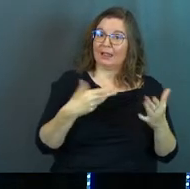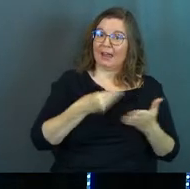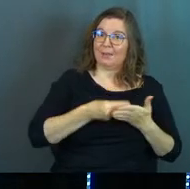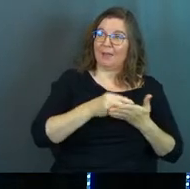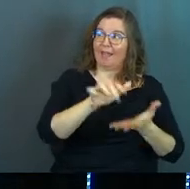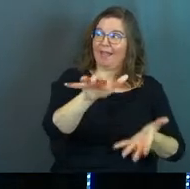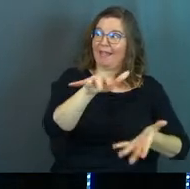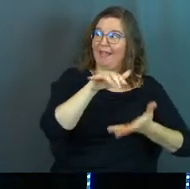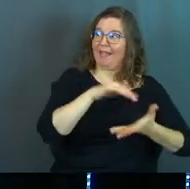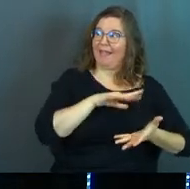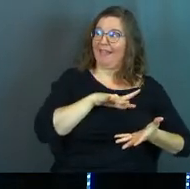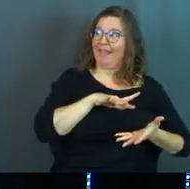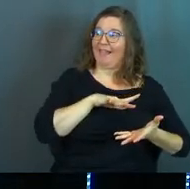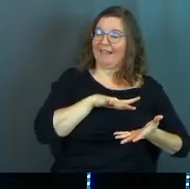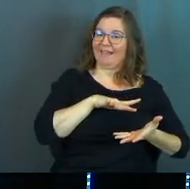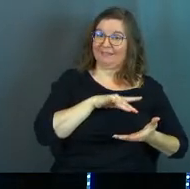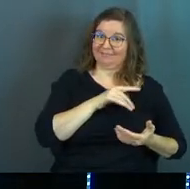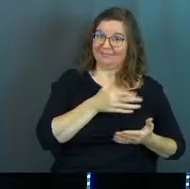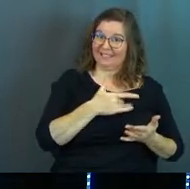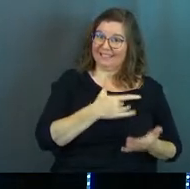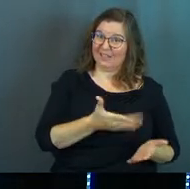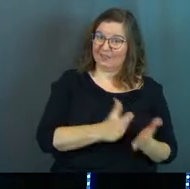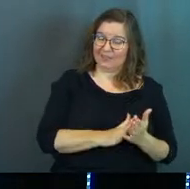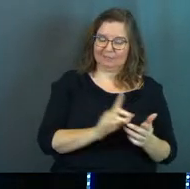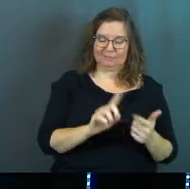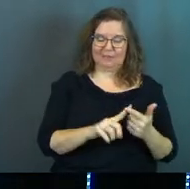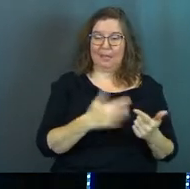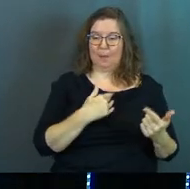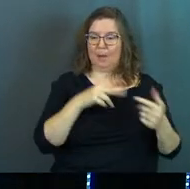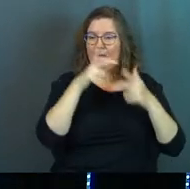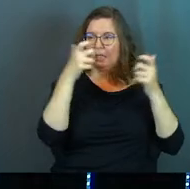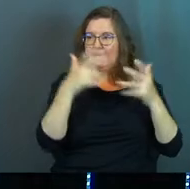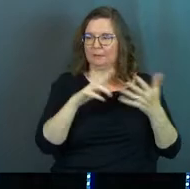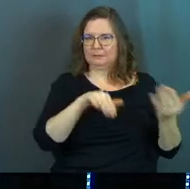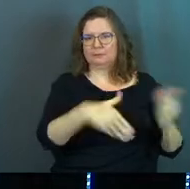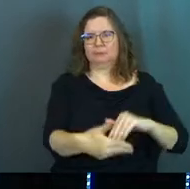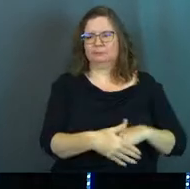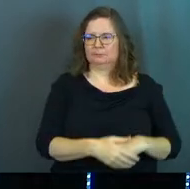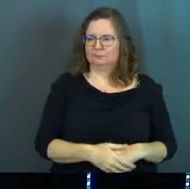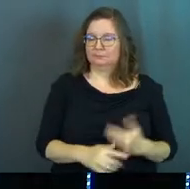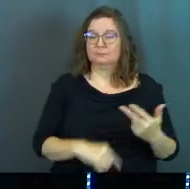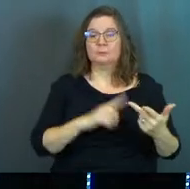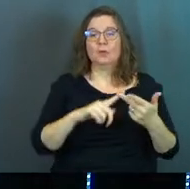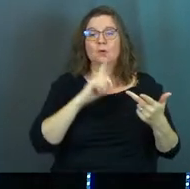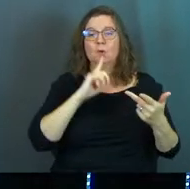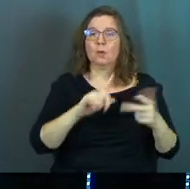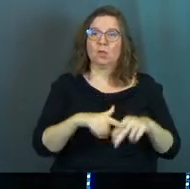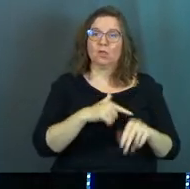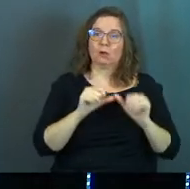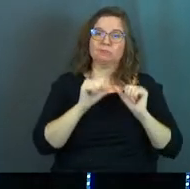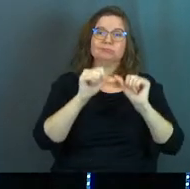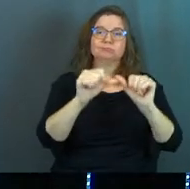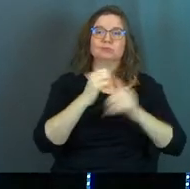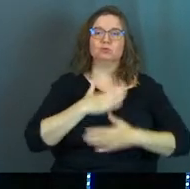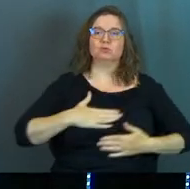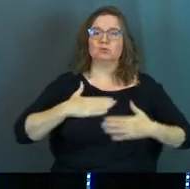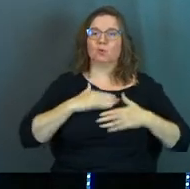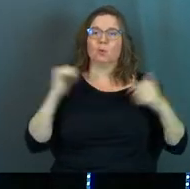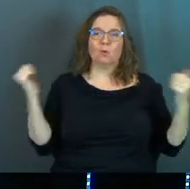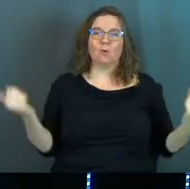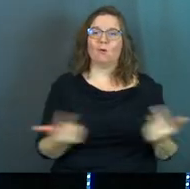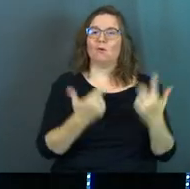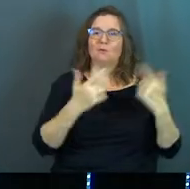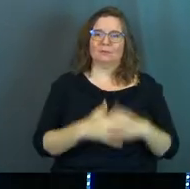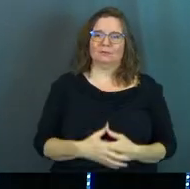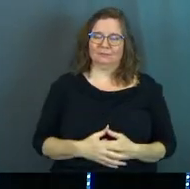lot of money. Amen. And the death of my enemies and a really long life to enjoy it all.